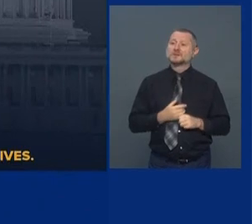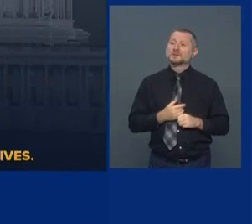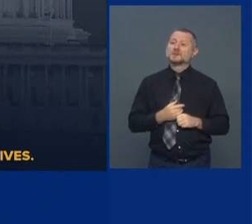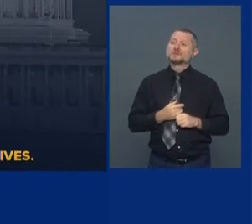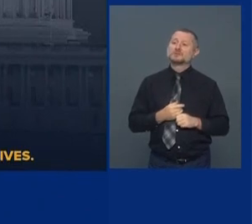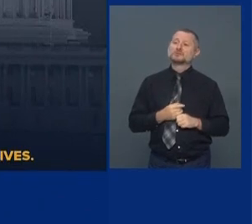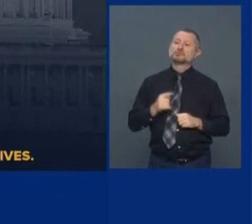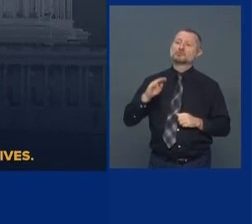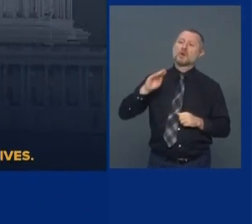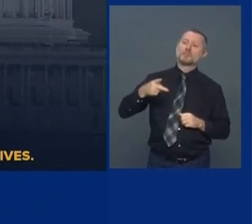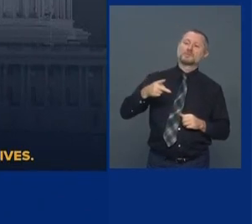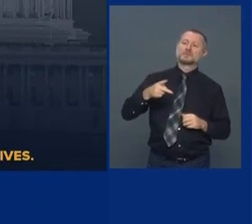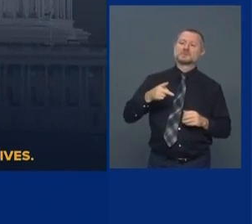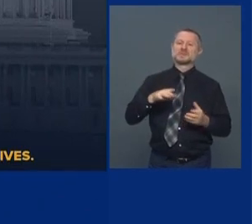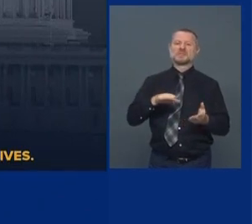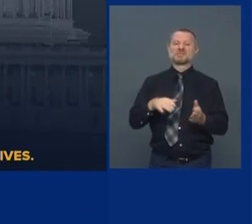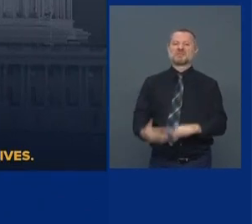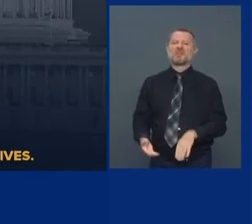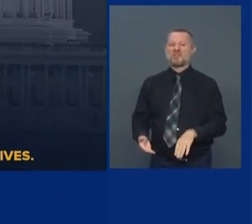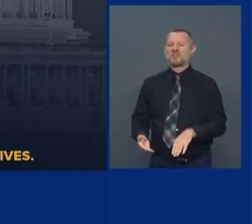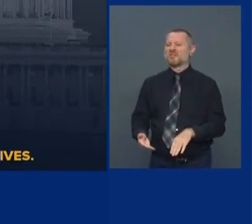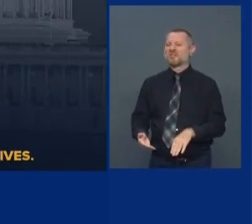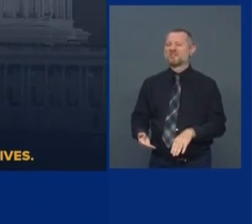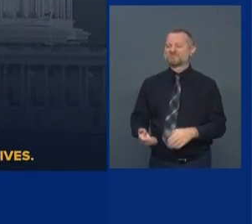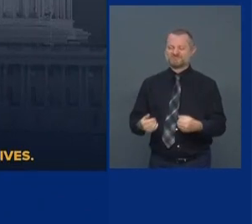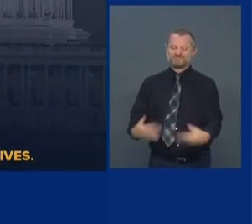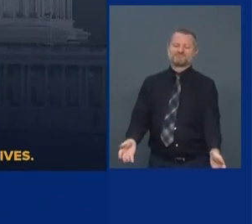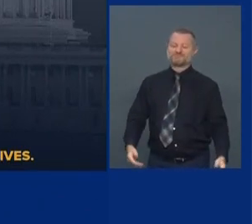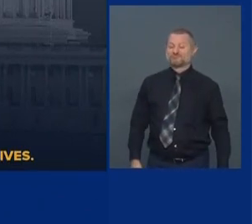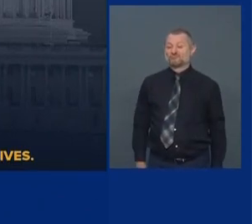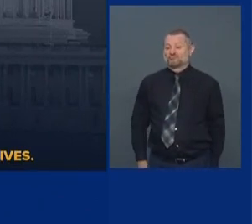outraged. Ford wouldn't provide financial resources.